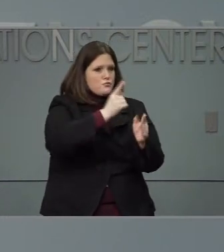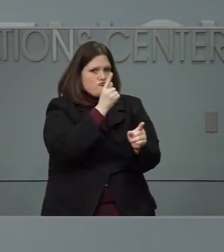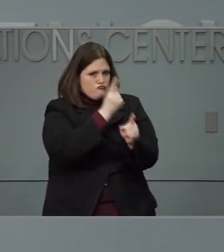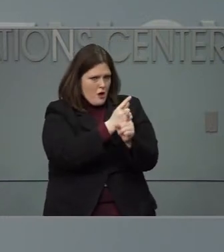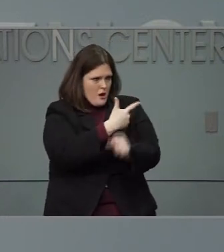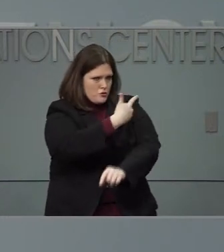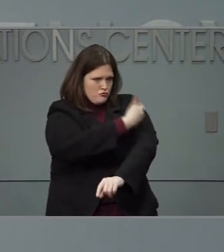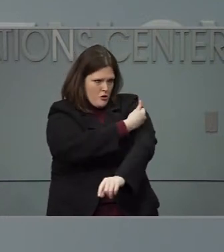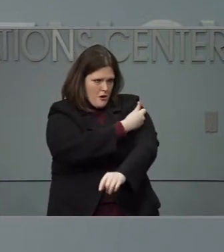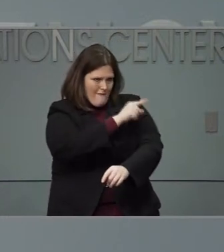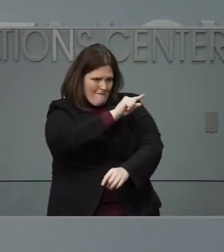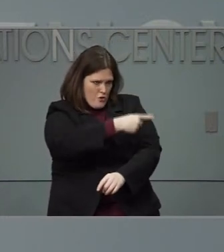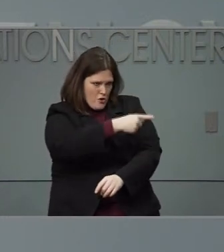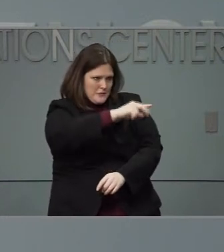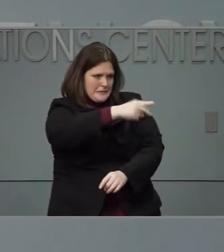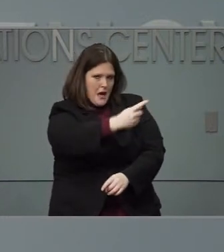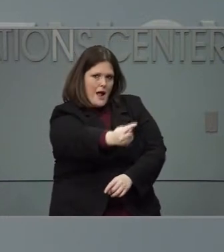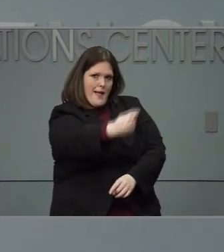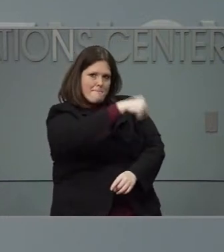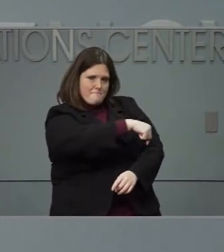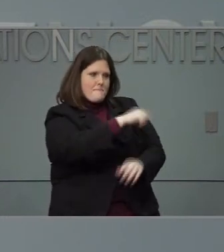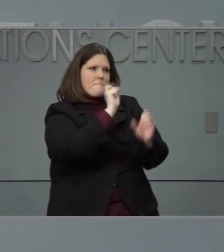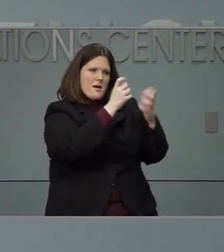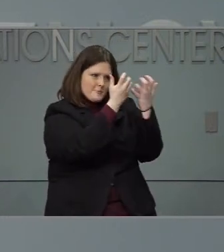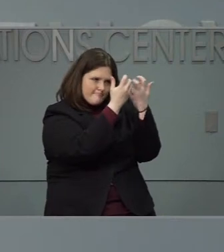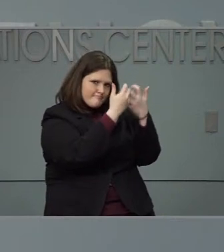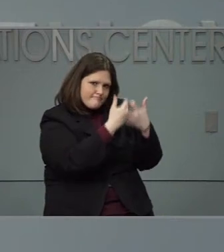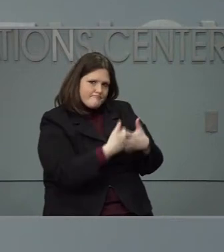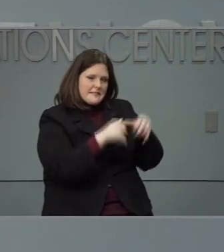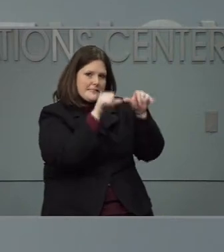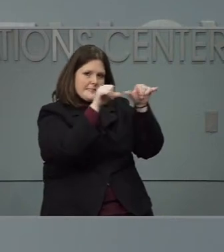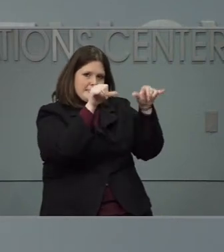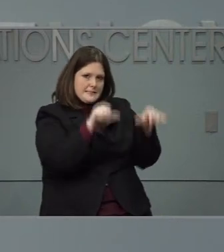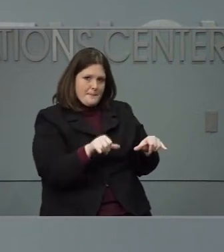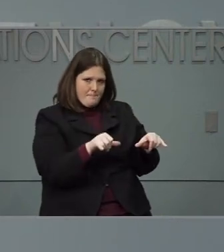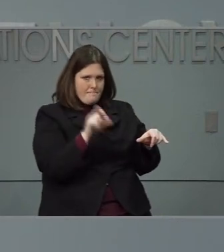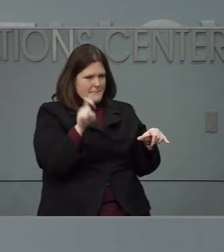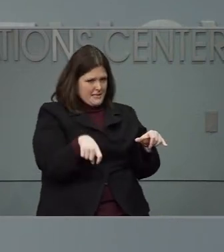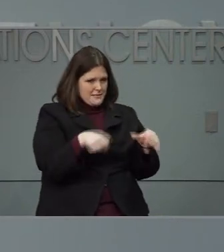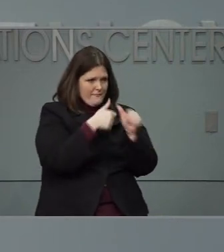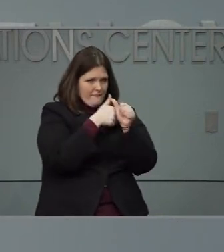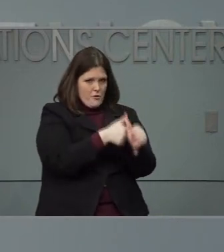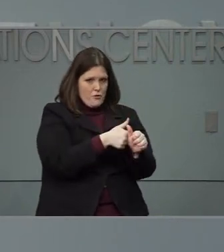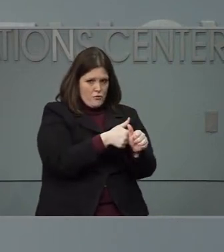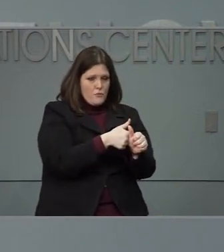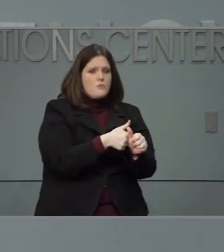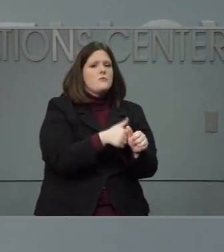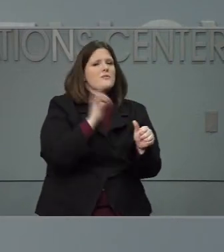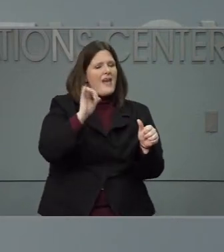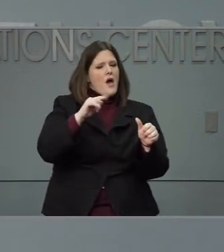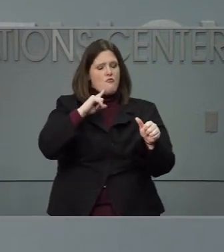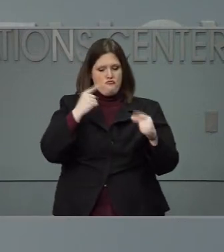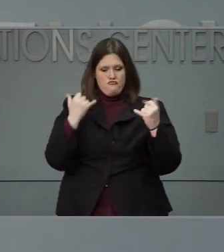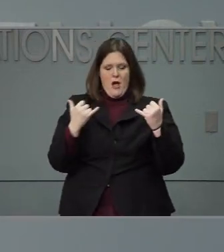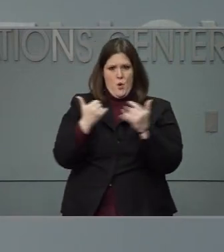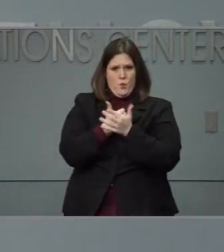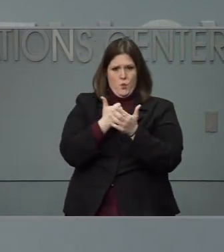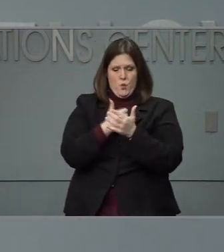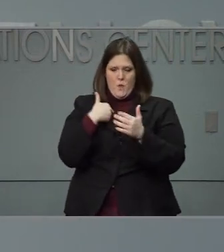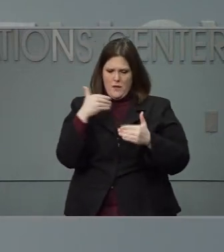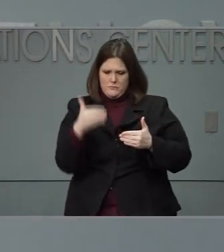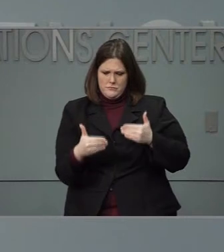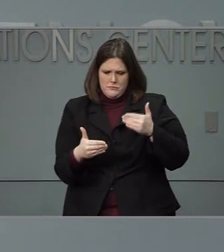sure that you have that time to come back for your second dose. So we are going to make sure that we are ramping up and